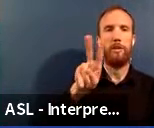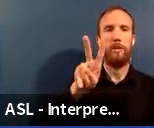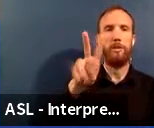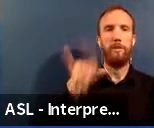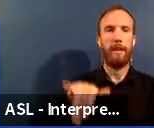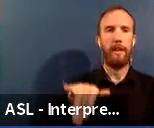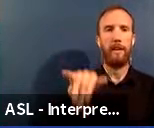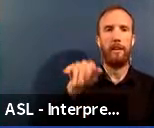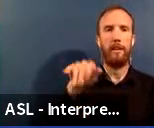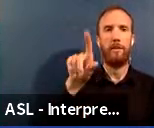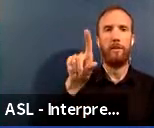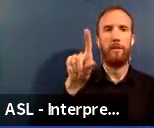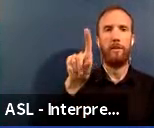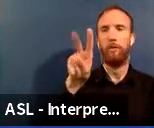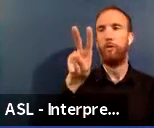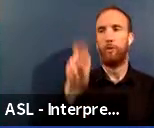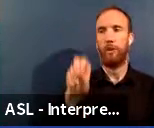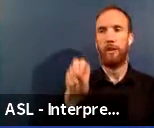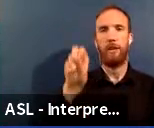Um,